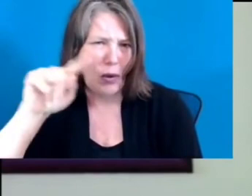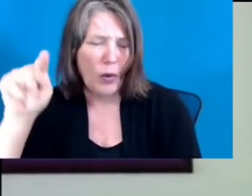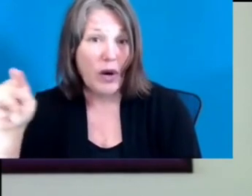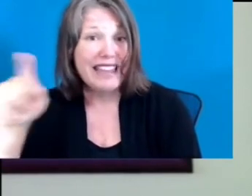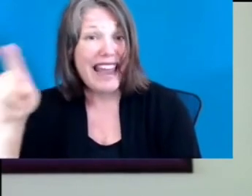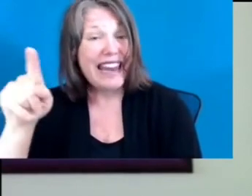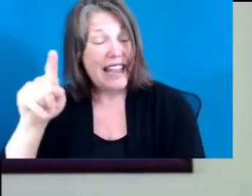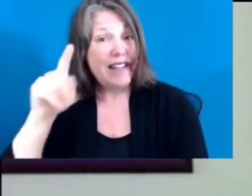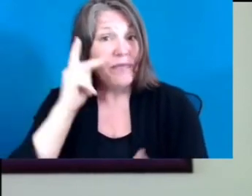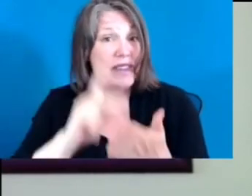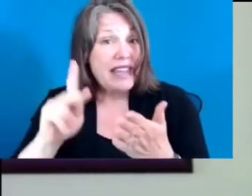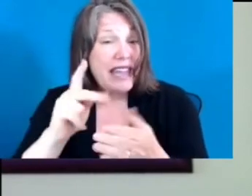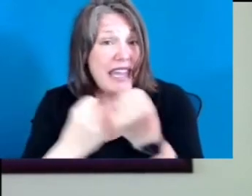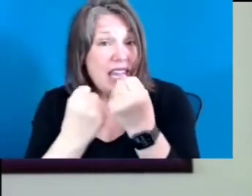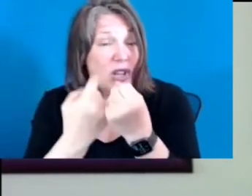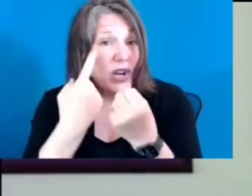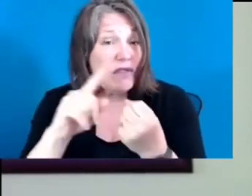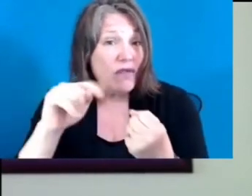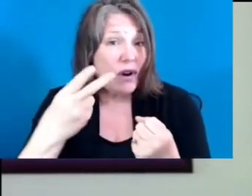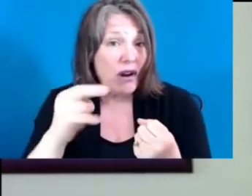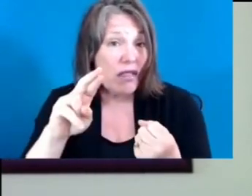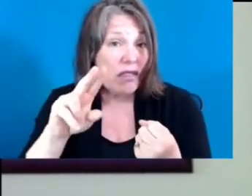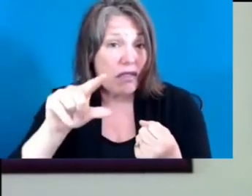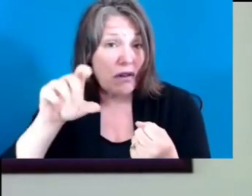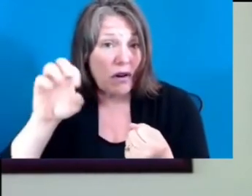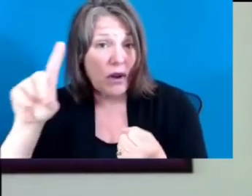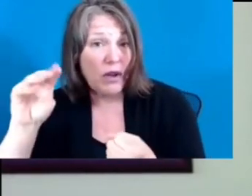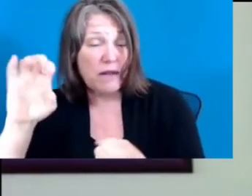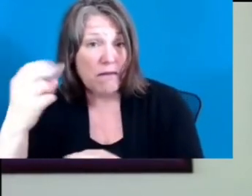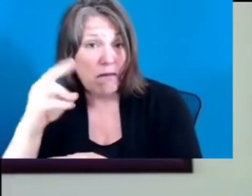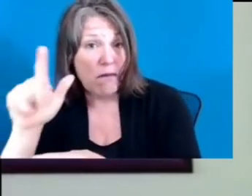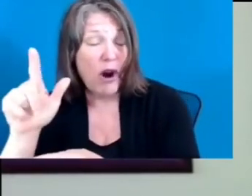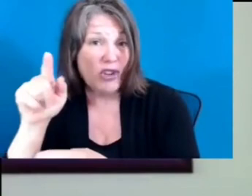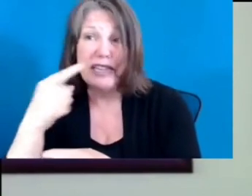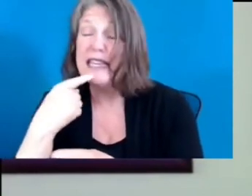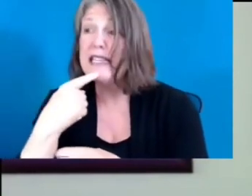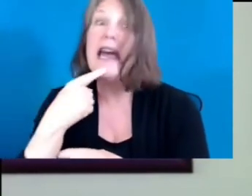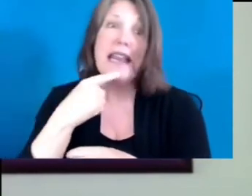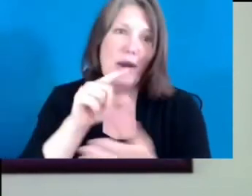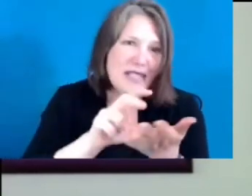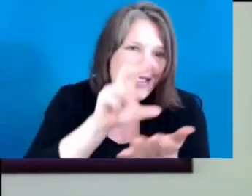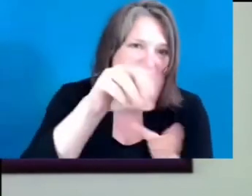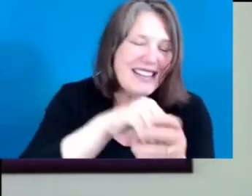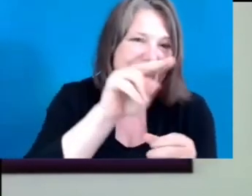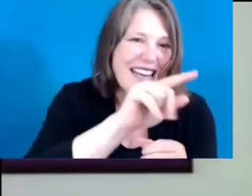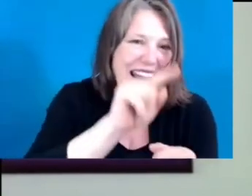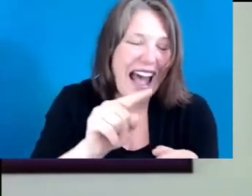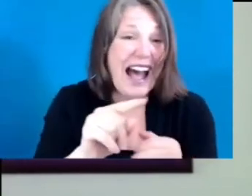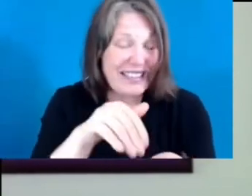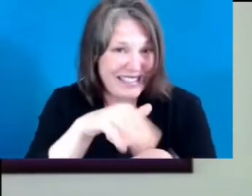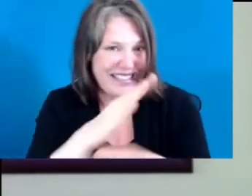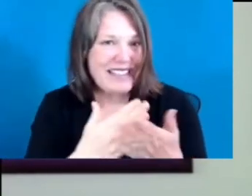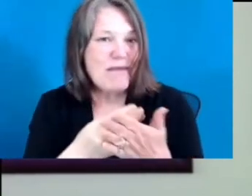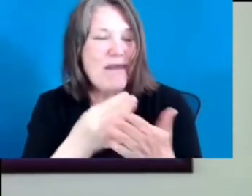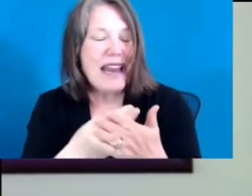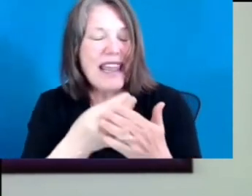And he said he was investing in NASS. He sent us some money. And he said, because he felt like we were living the embodiment of